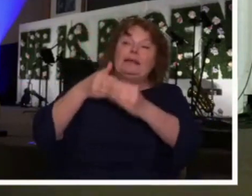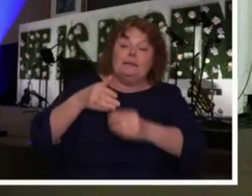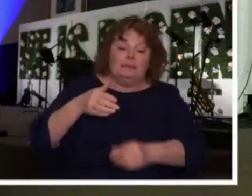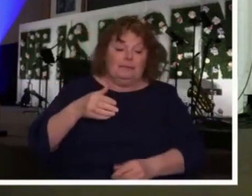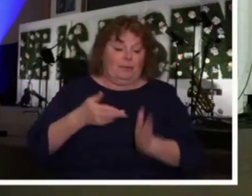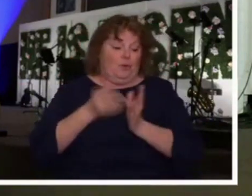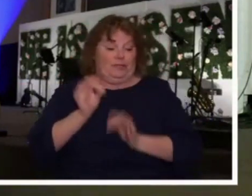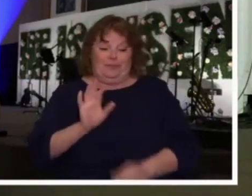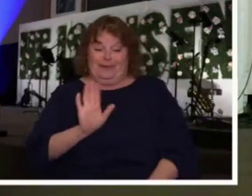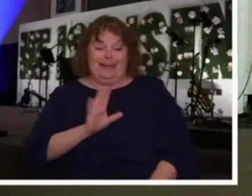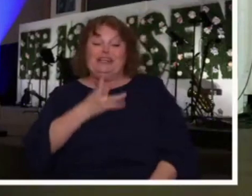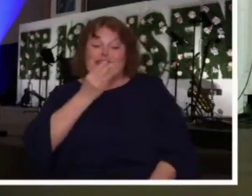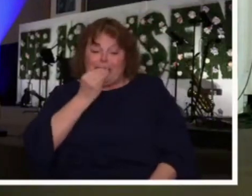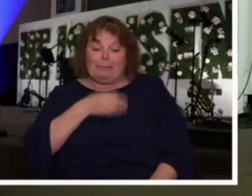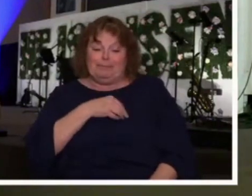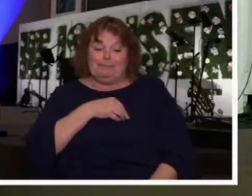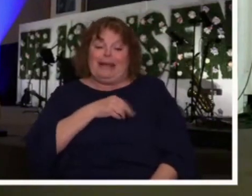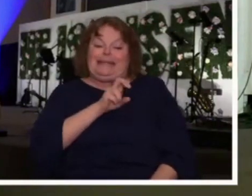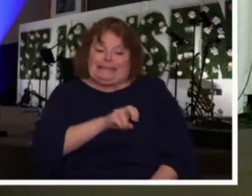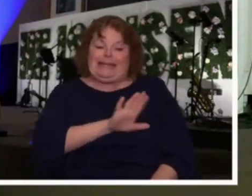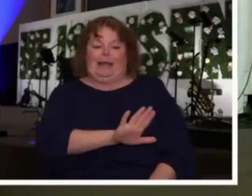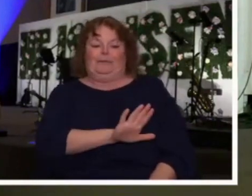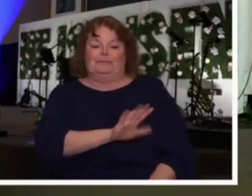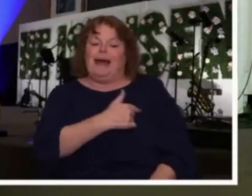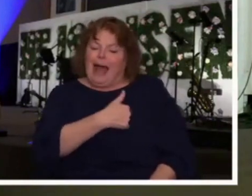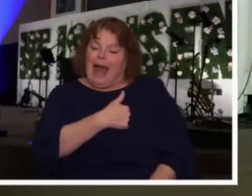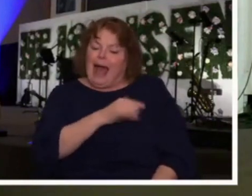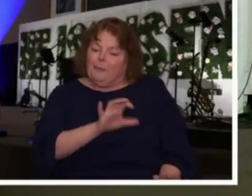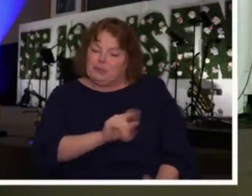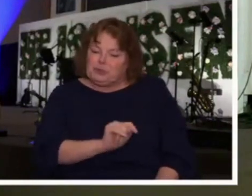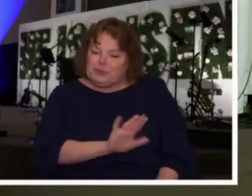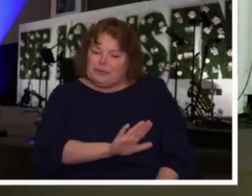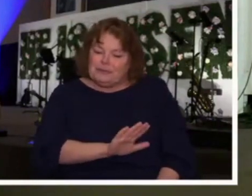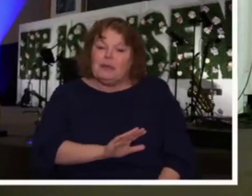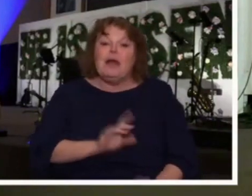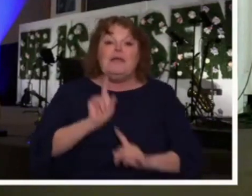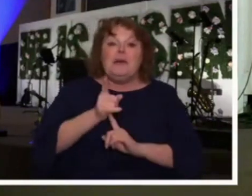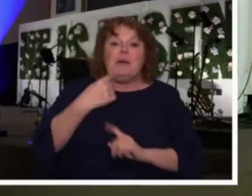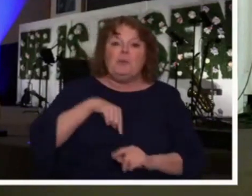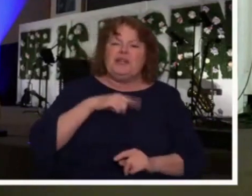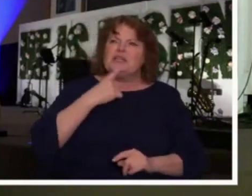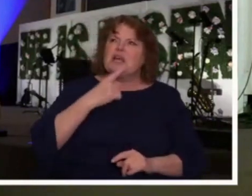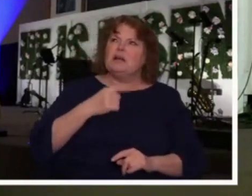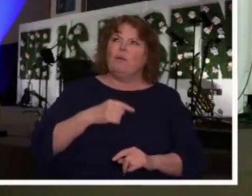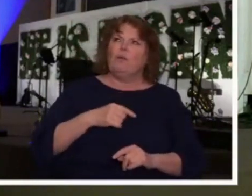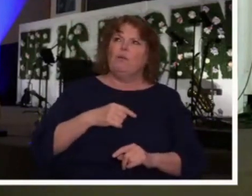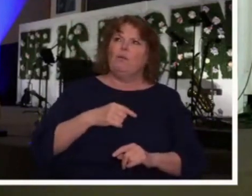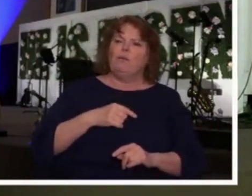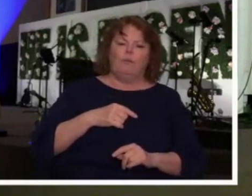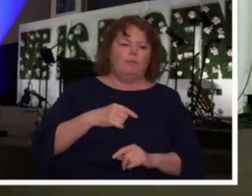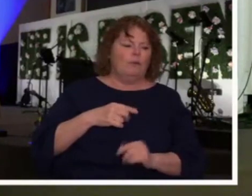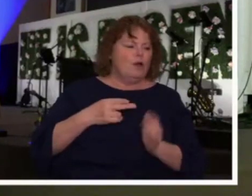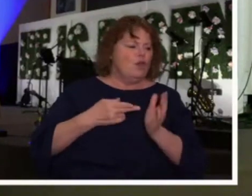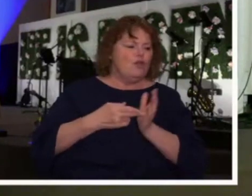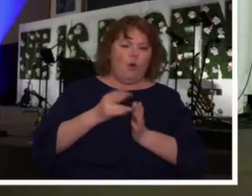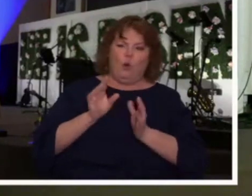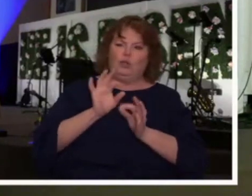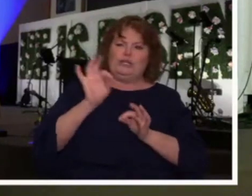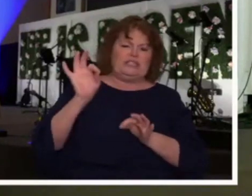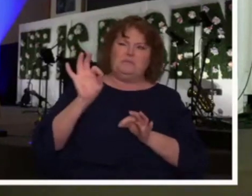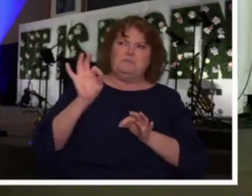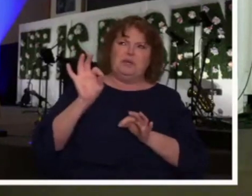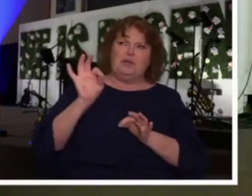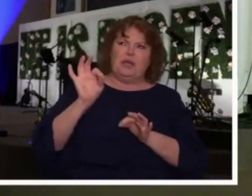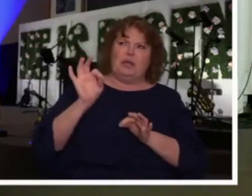is not static. He's always moving. And the moment that we decide that where the Spirit leads us is as far as we